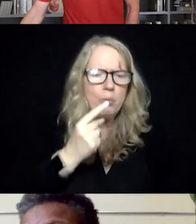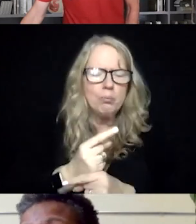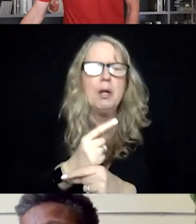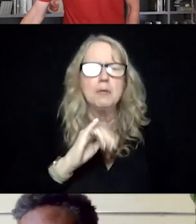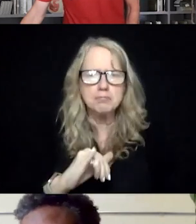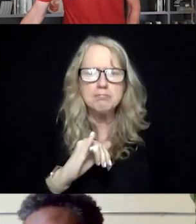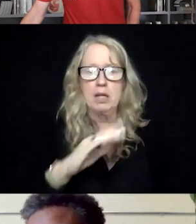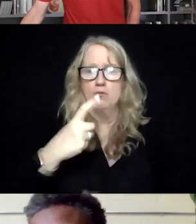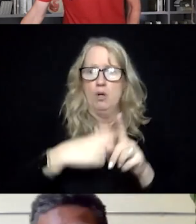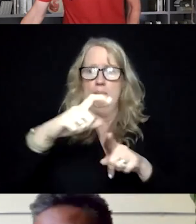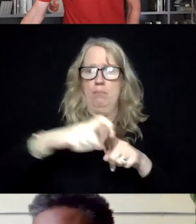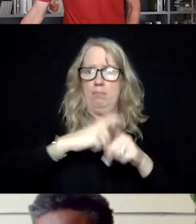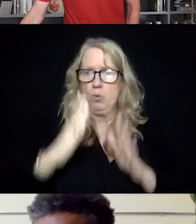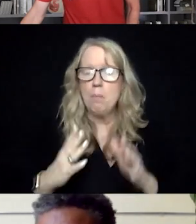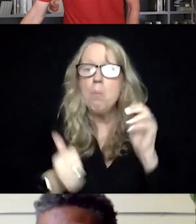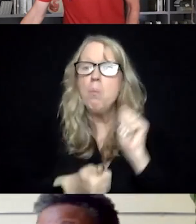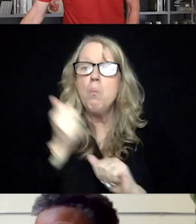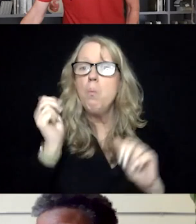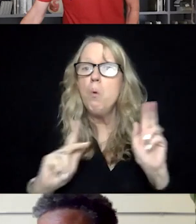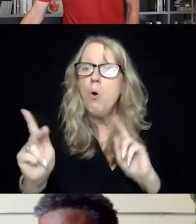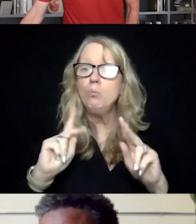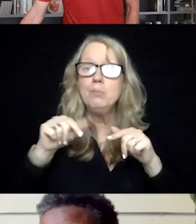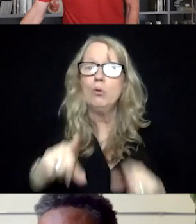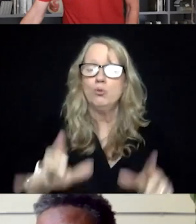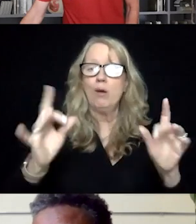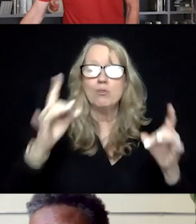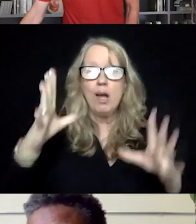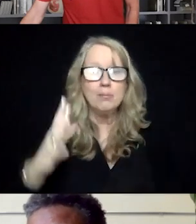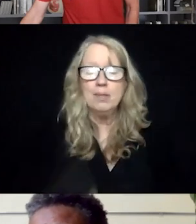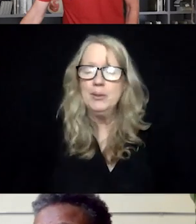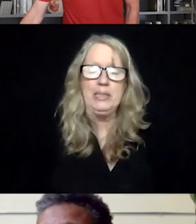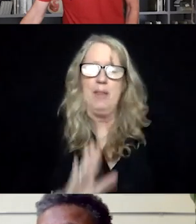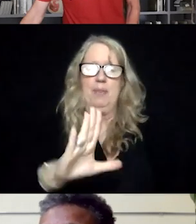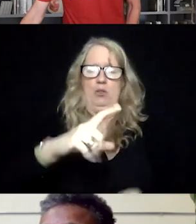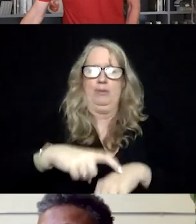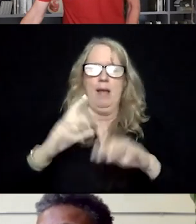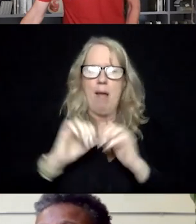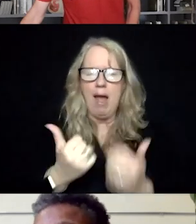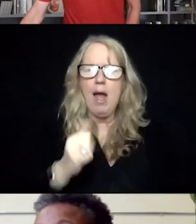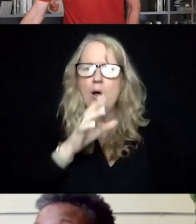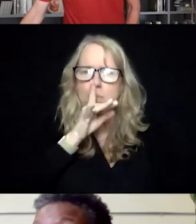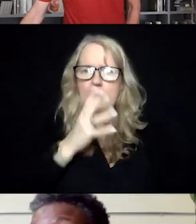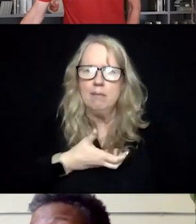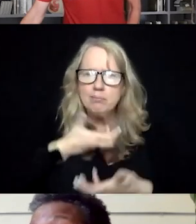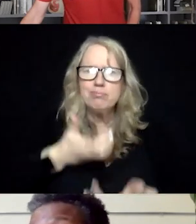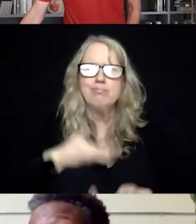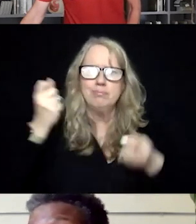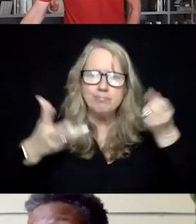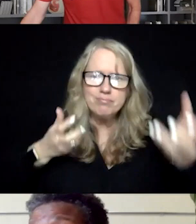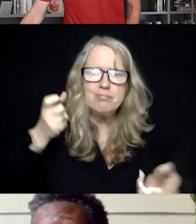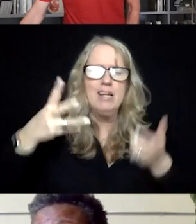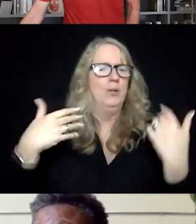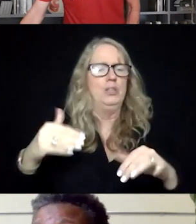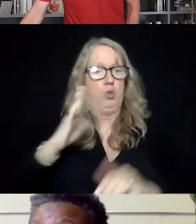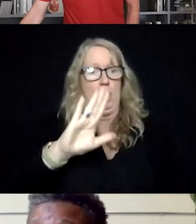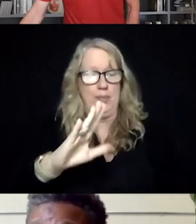of the caller. Uh, when most people are in crises, um, they have a very difficult time articulating. So based on the person's lived experience,